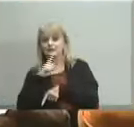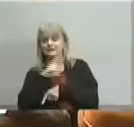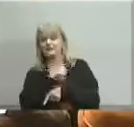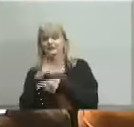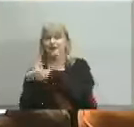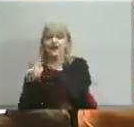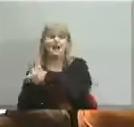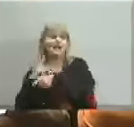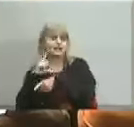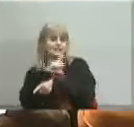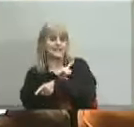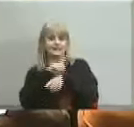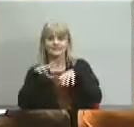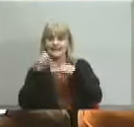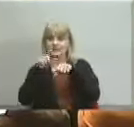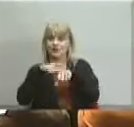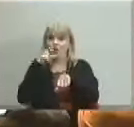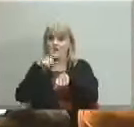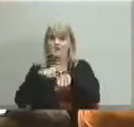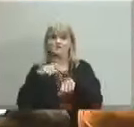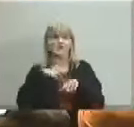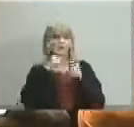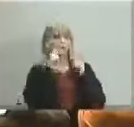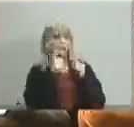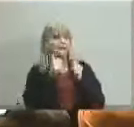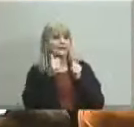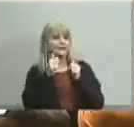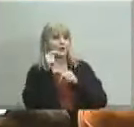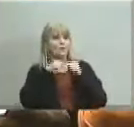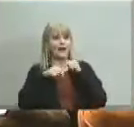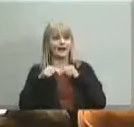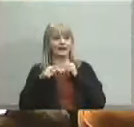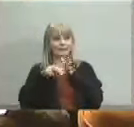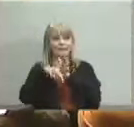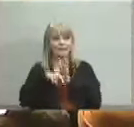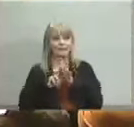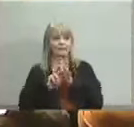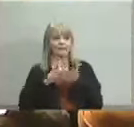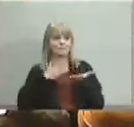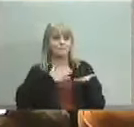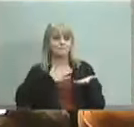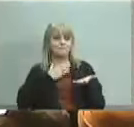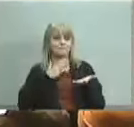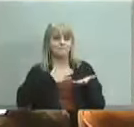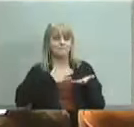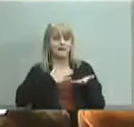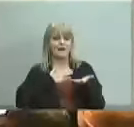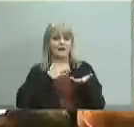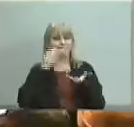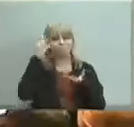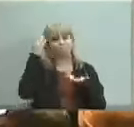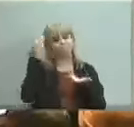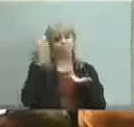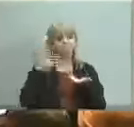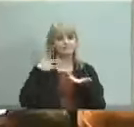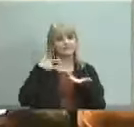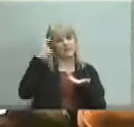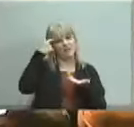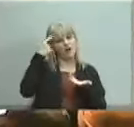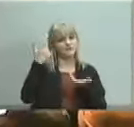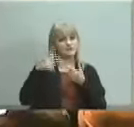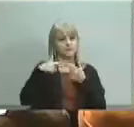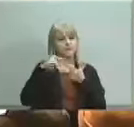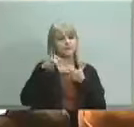so diane i just want to quickly go back and review um my my thoughts as to why i think this is important